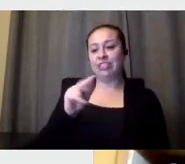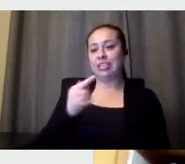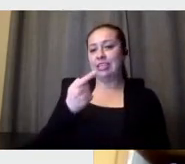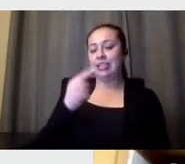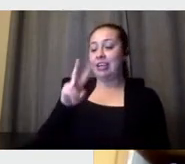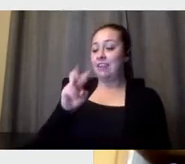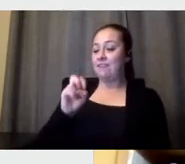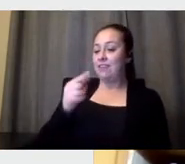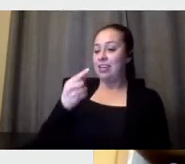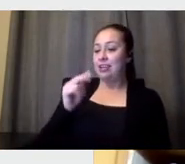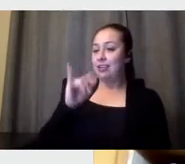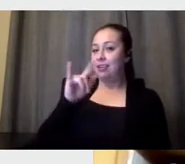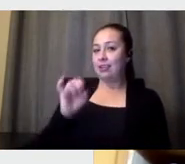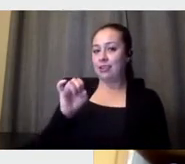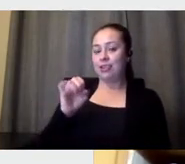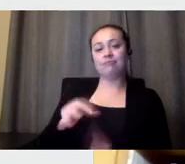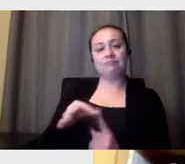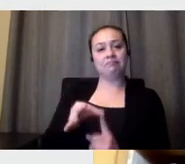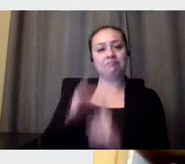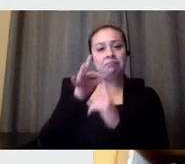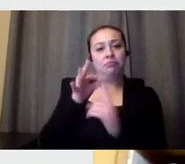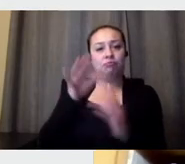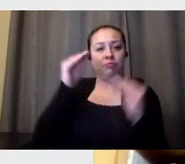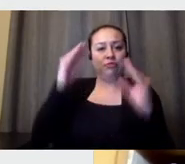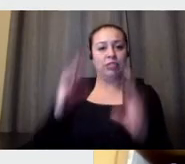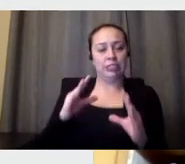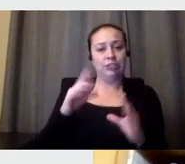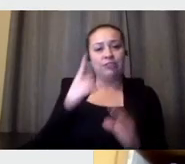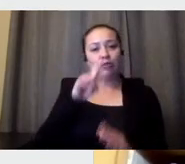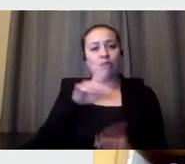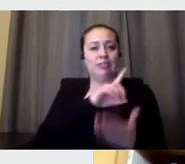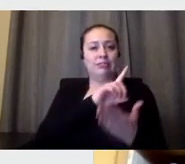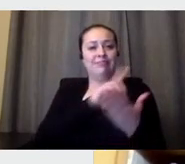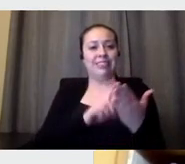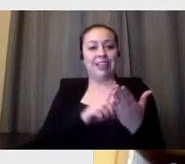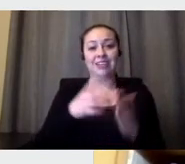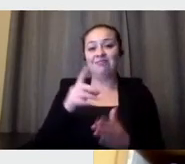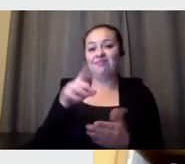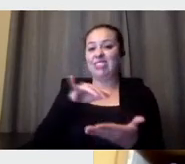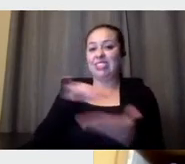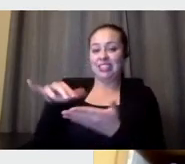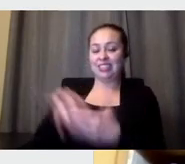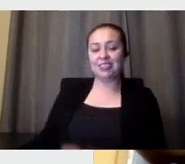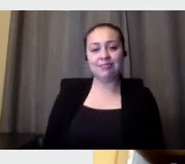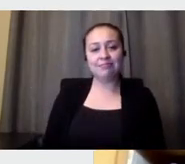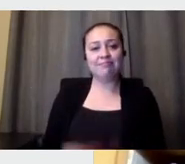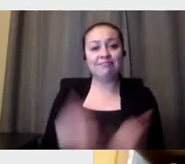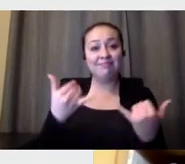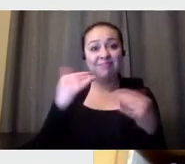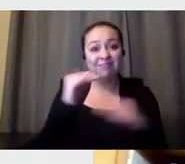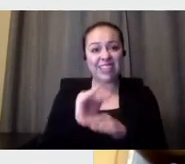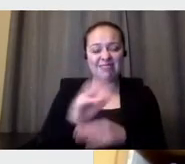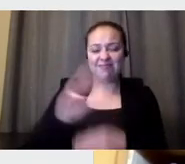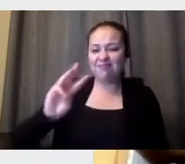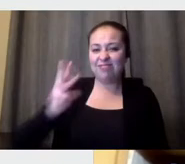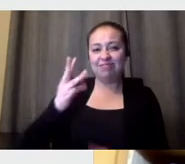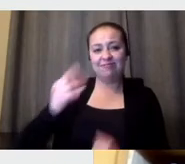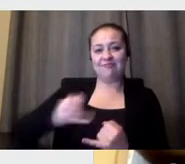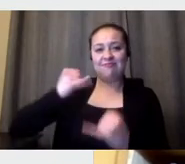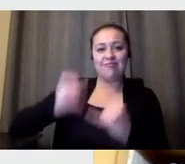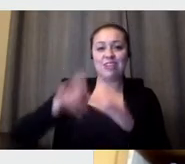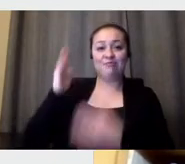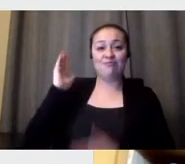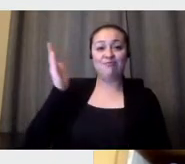and the Director of the Vignelli Center for Design Studies. Tonight marks the sixth and final lecture of the 21